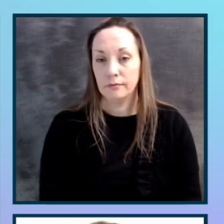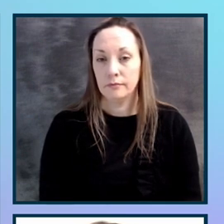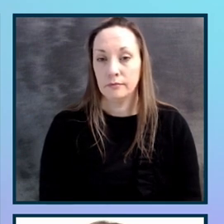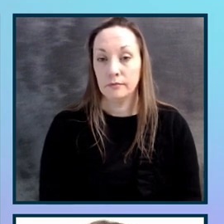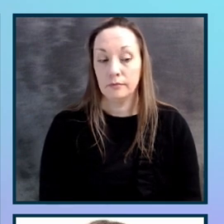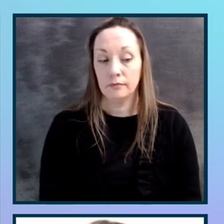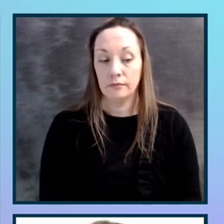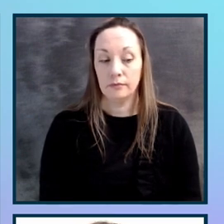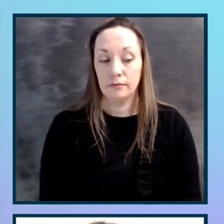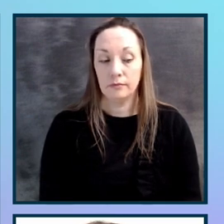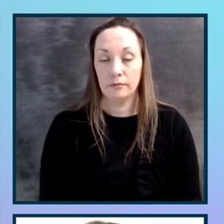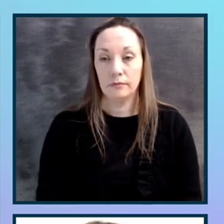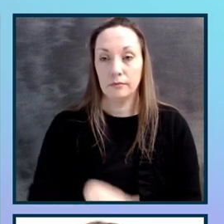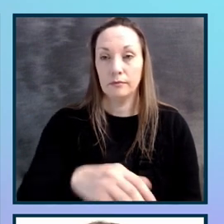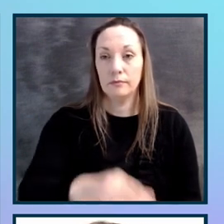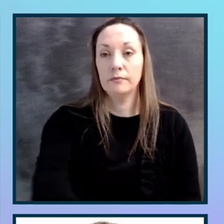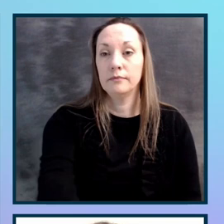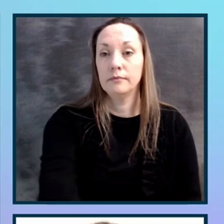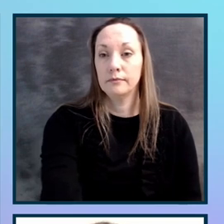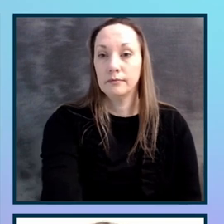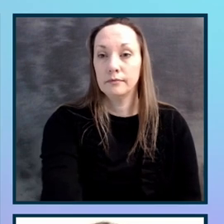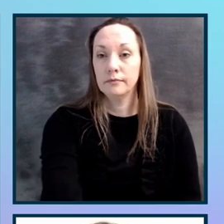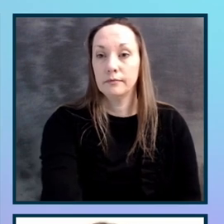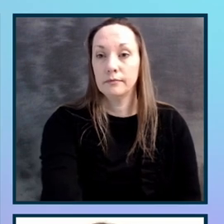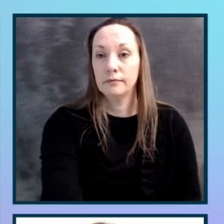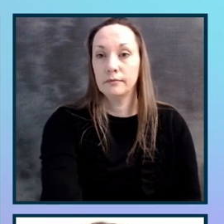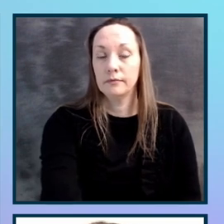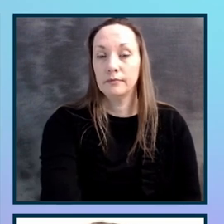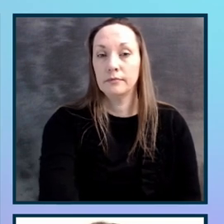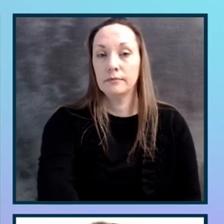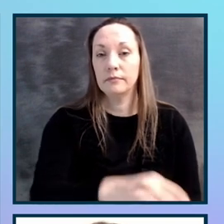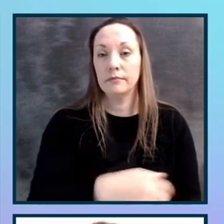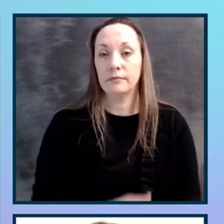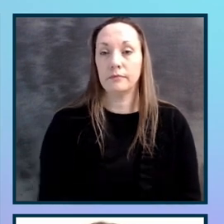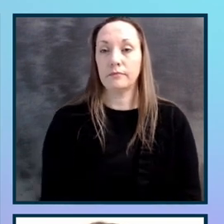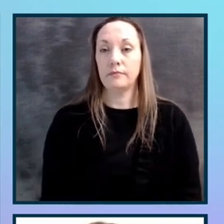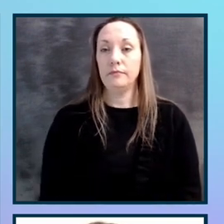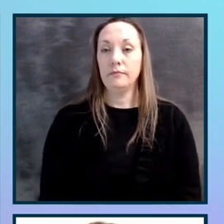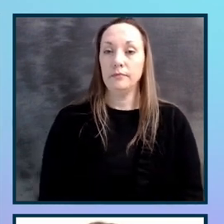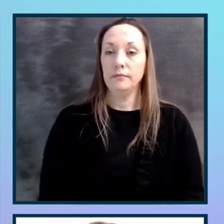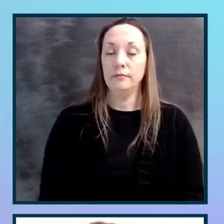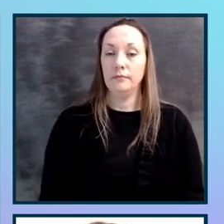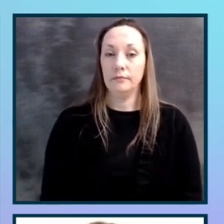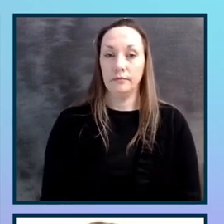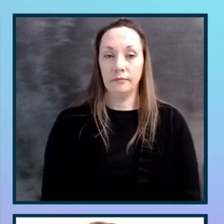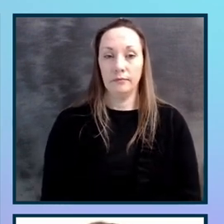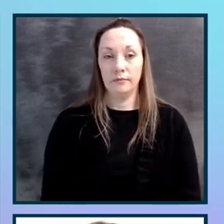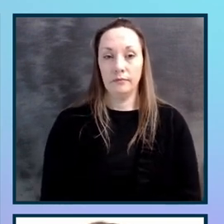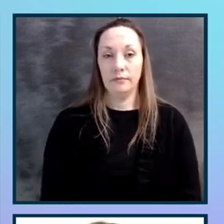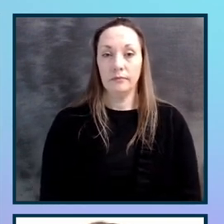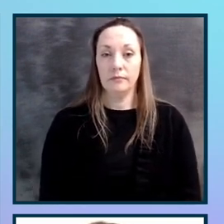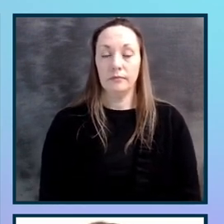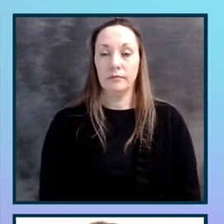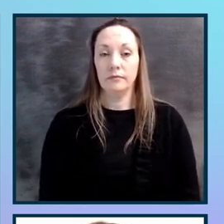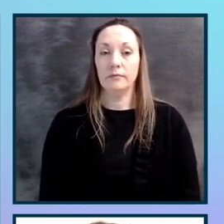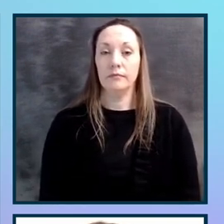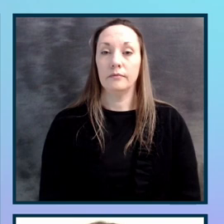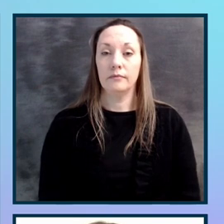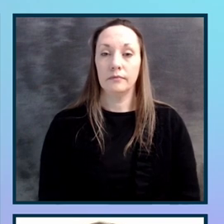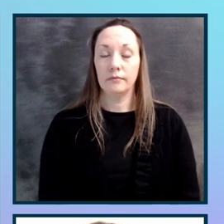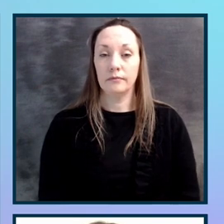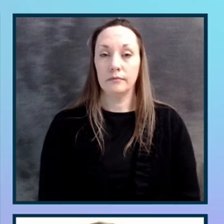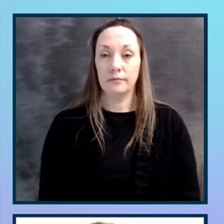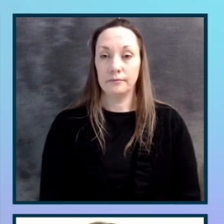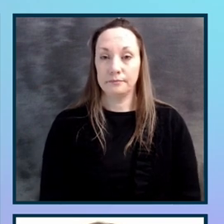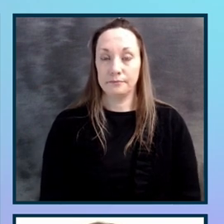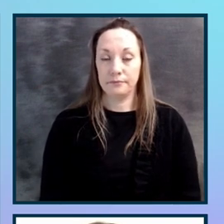anything, digital or physical. Next, create tasks you want the participants to do, like buy a plant online. You can